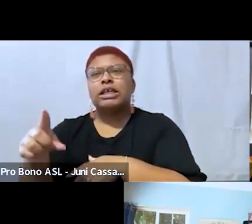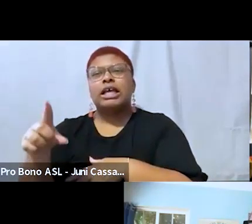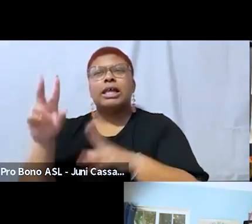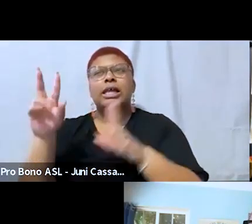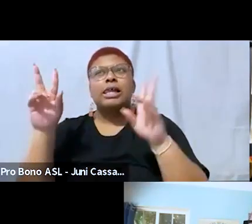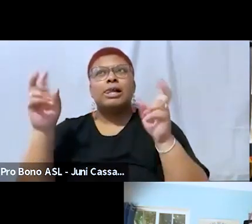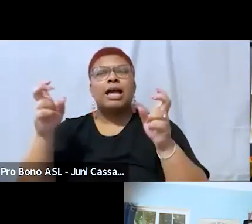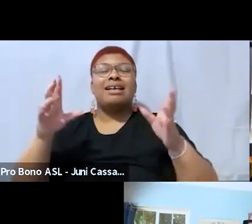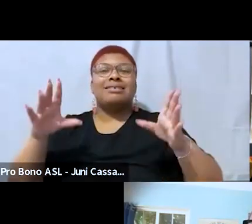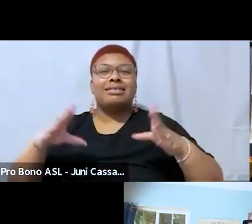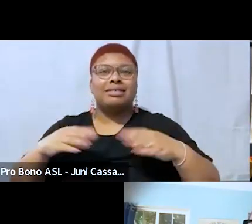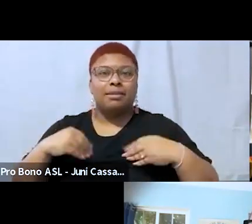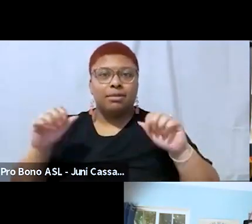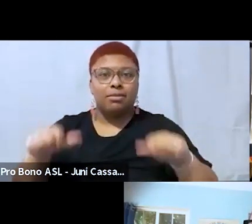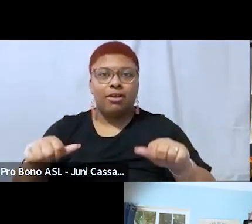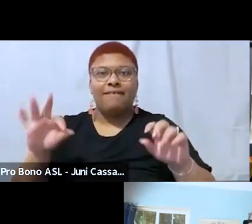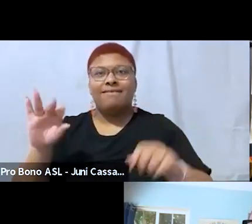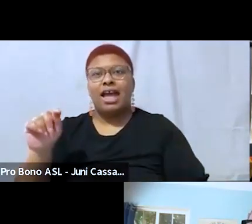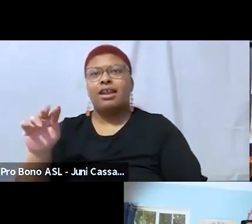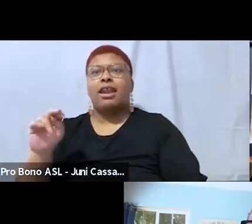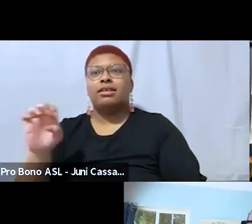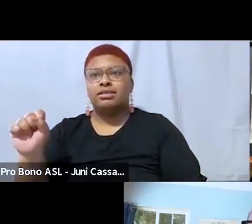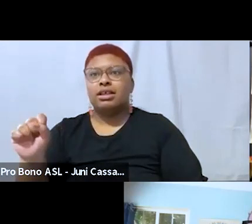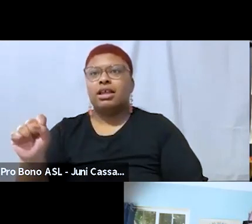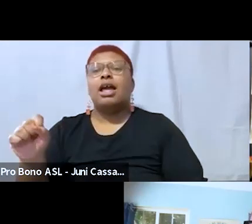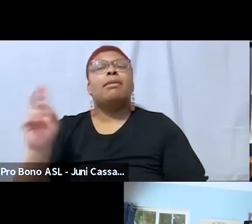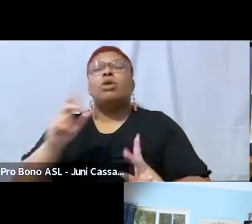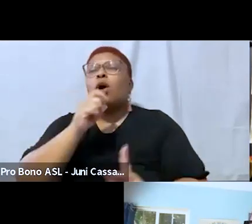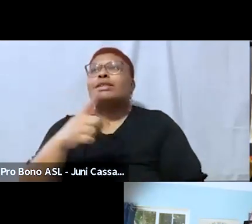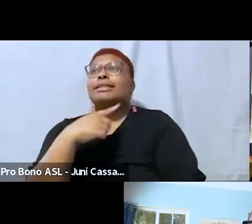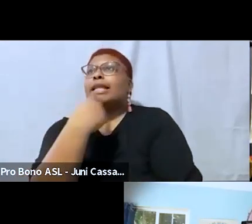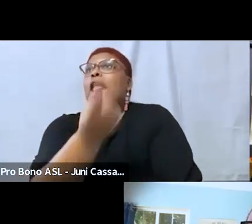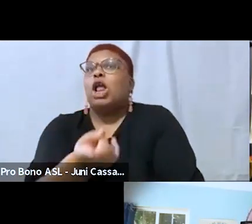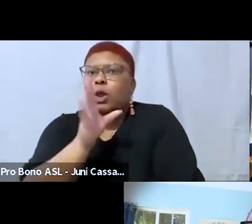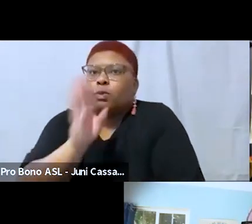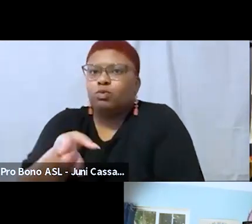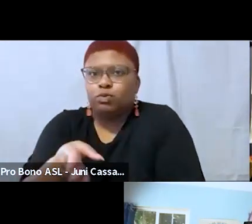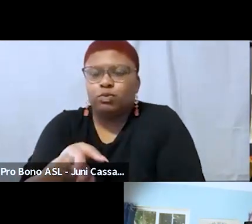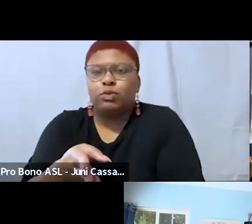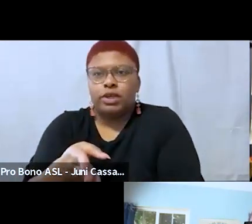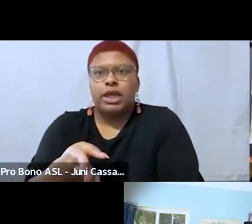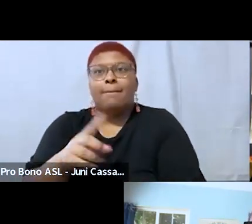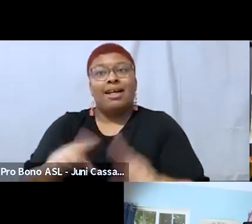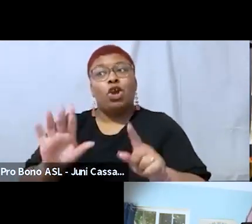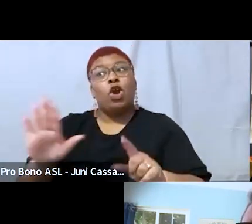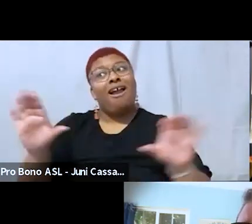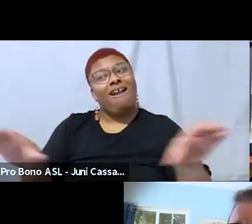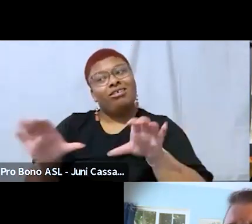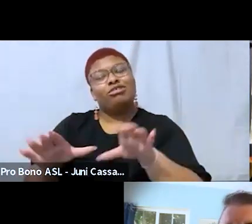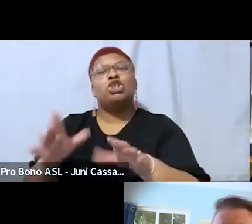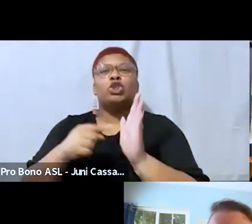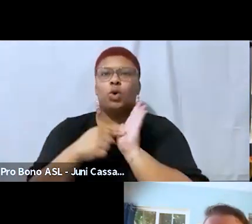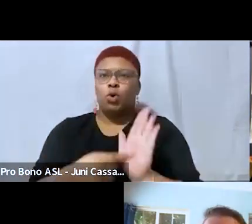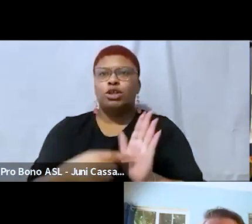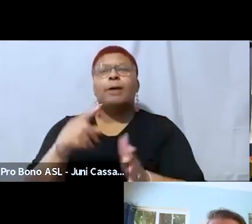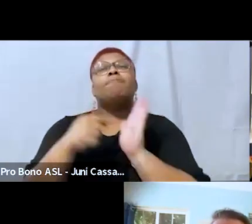and this idea that where people won't say it right outright the actions show it so like for example you're planning